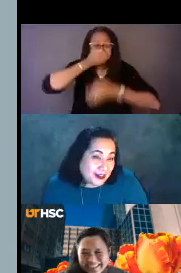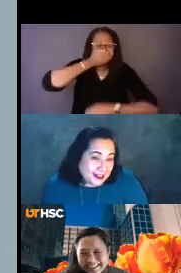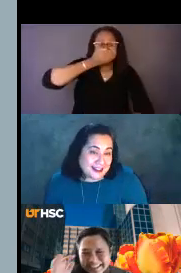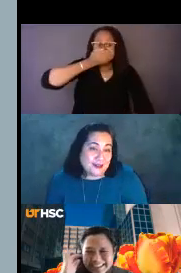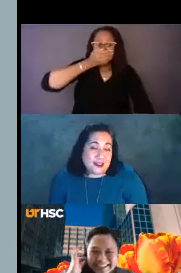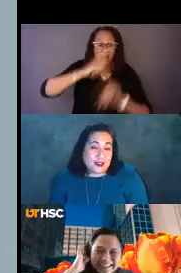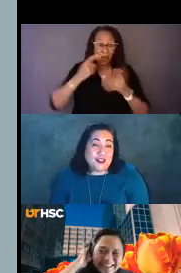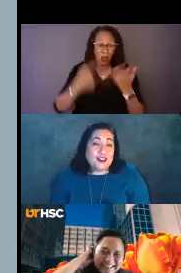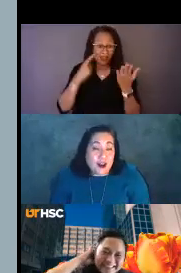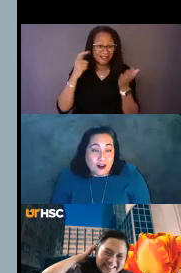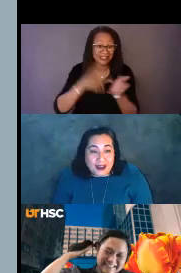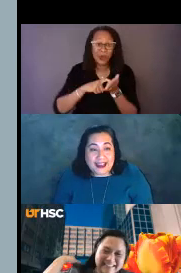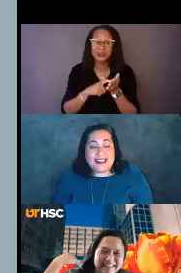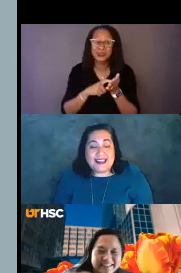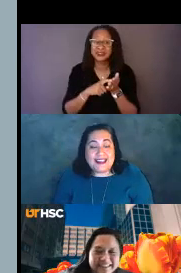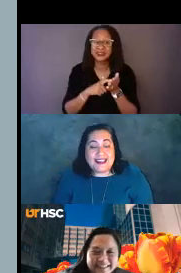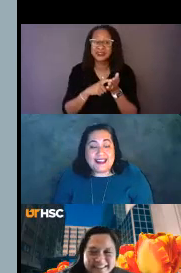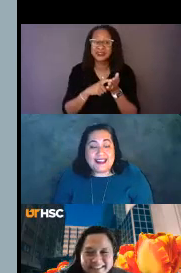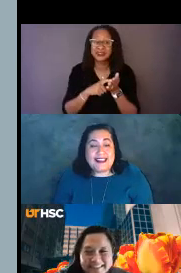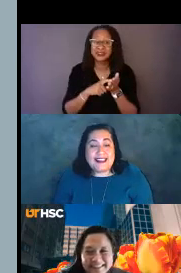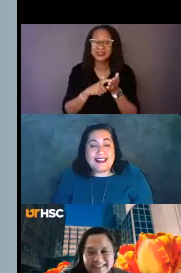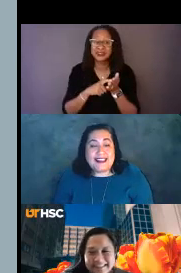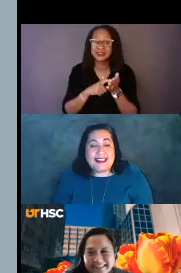noticed that really goes a long way is